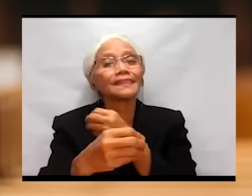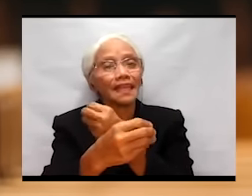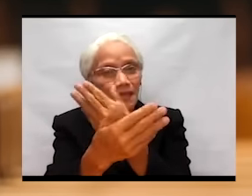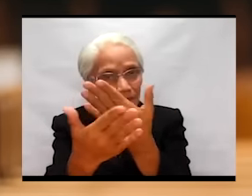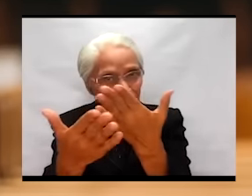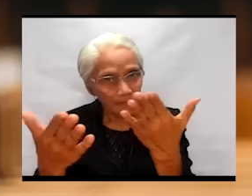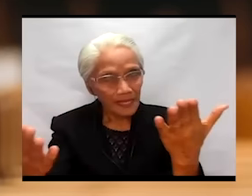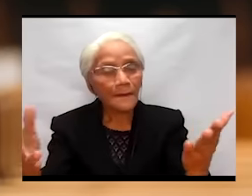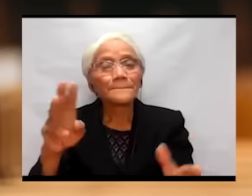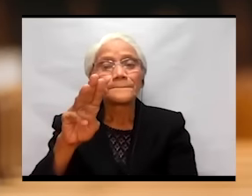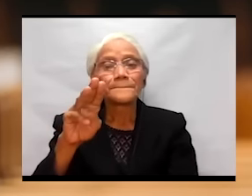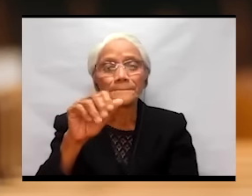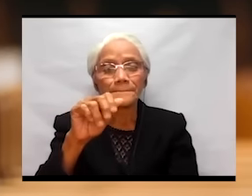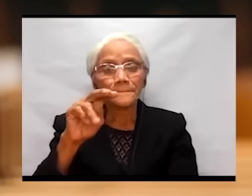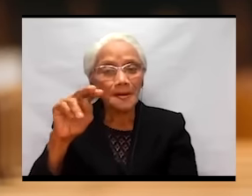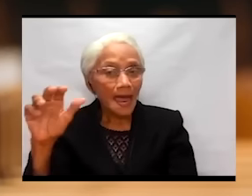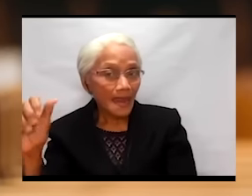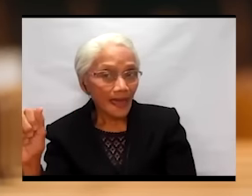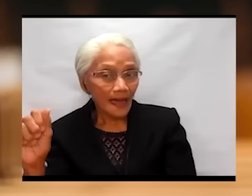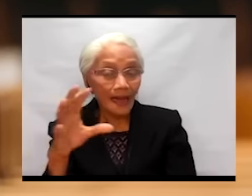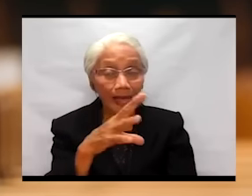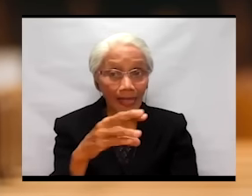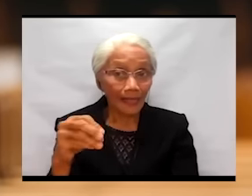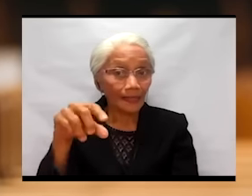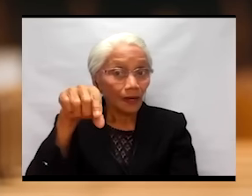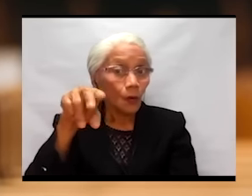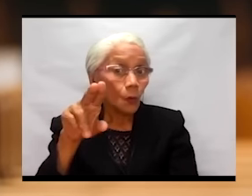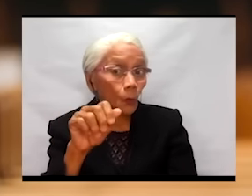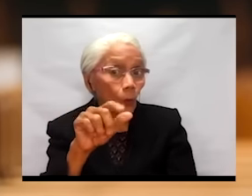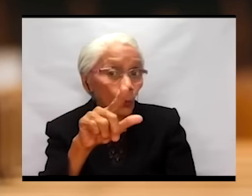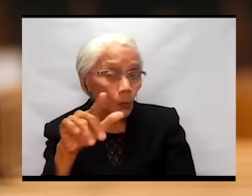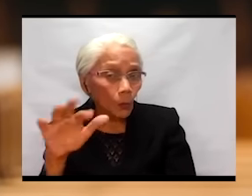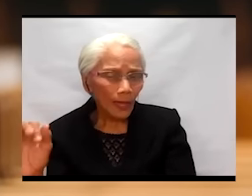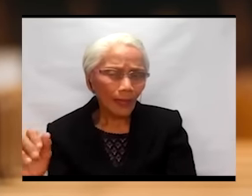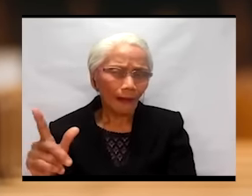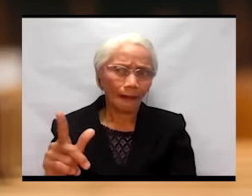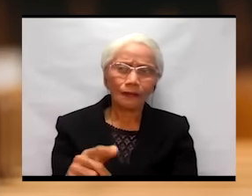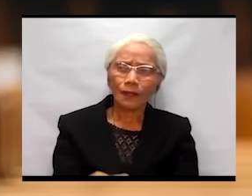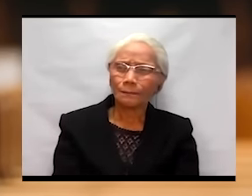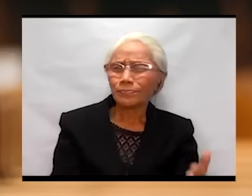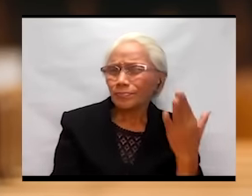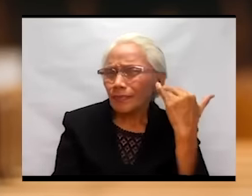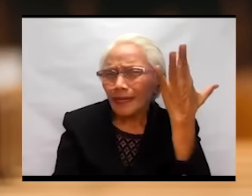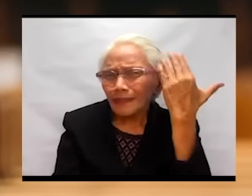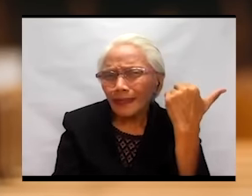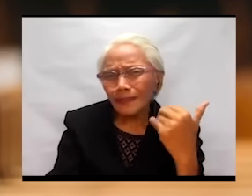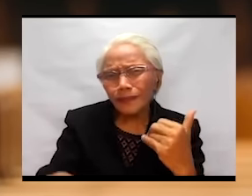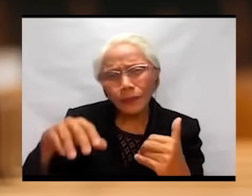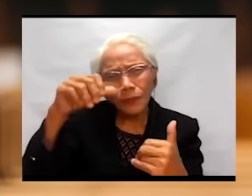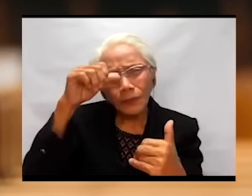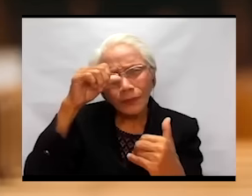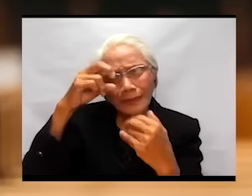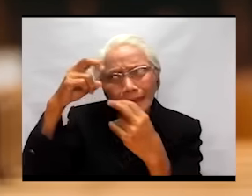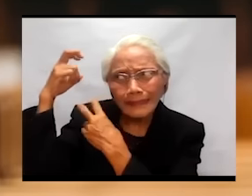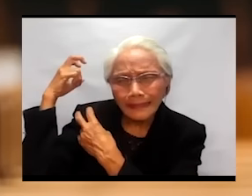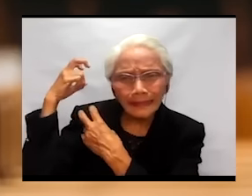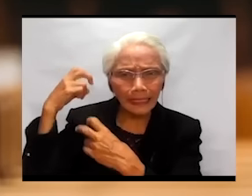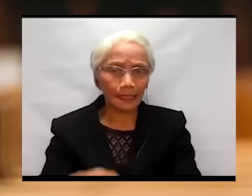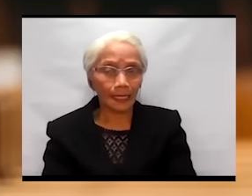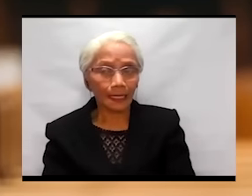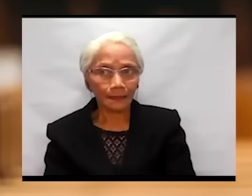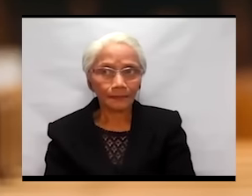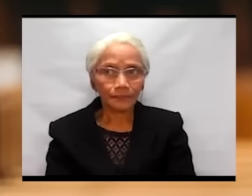Why are we recounting this? We see here, I think we can also see